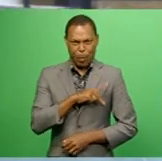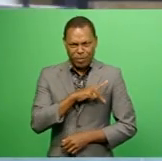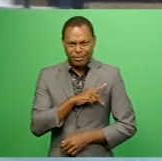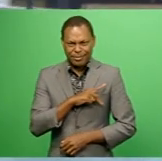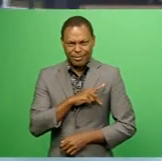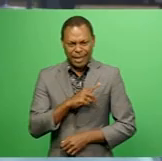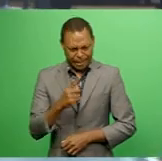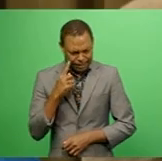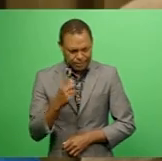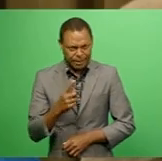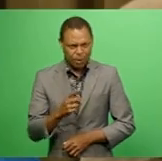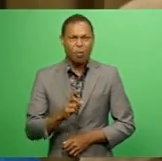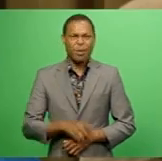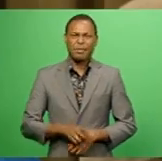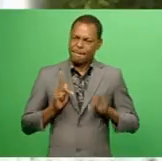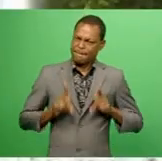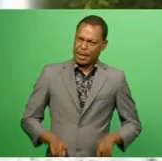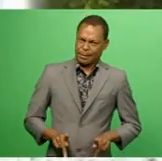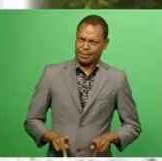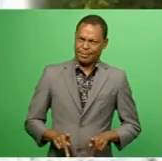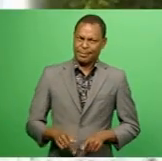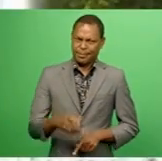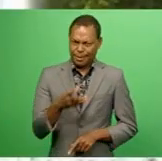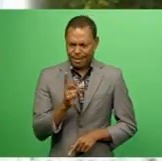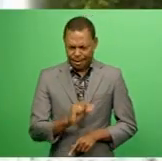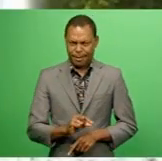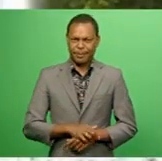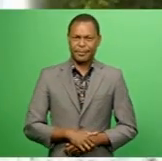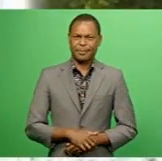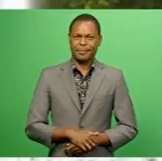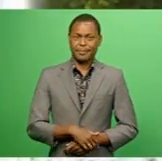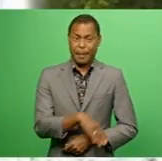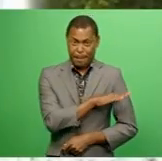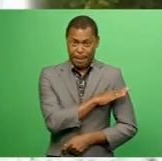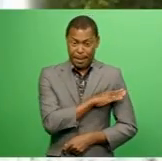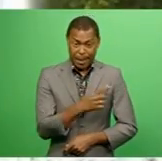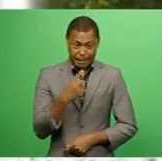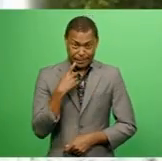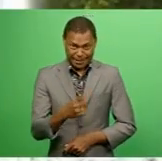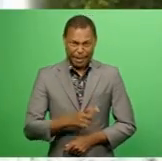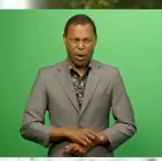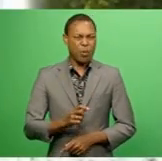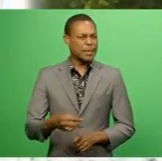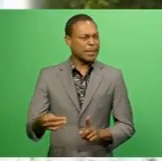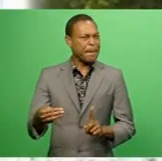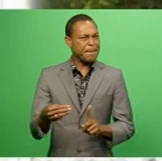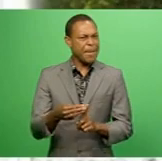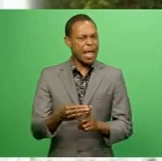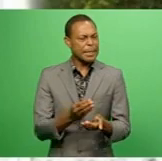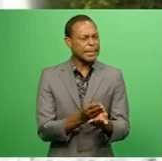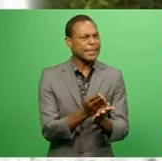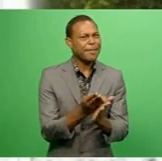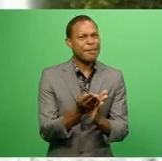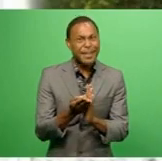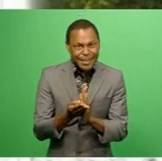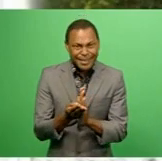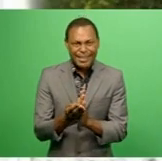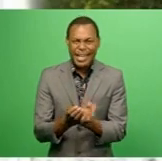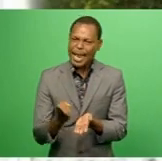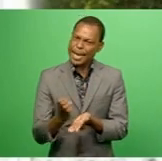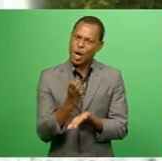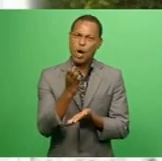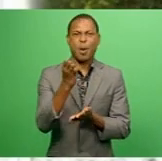it's physically possible. The Prime Minister says healthcare is a critical service key to a wealthy and economically